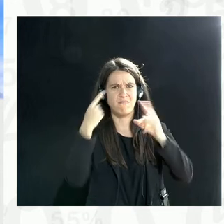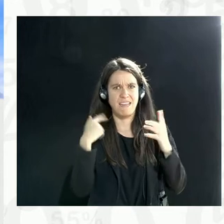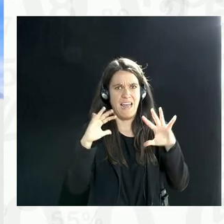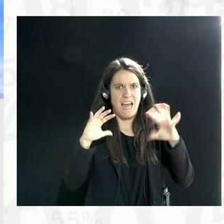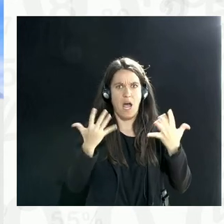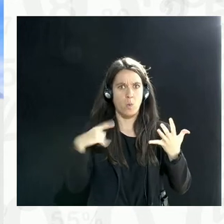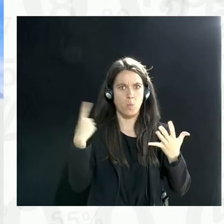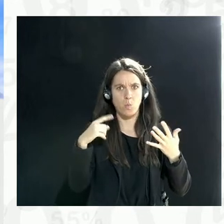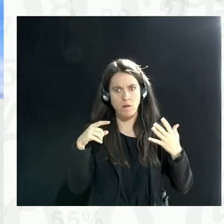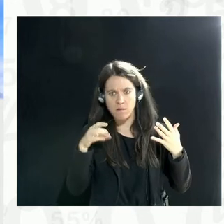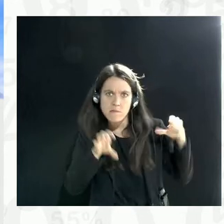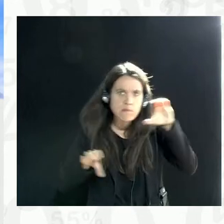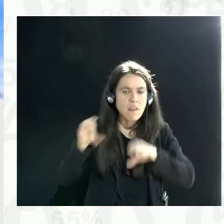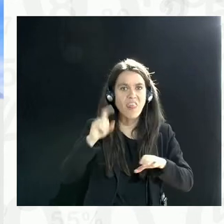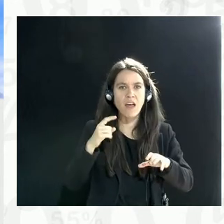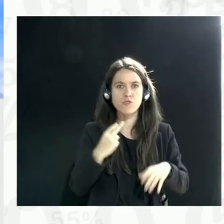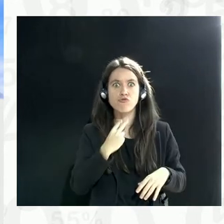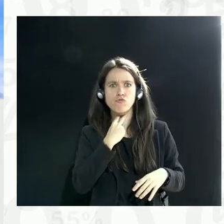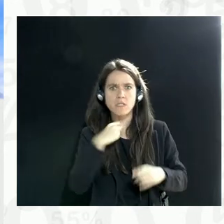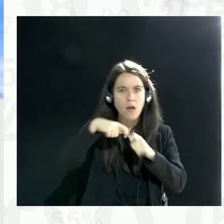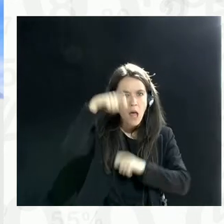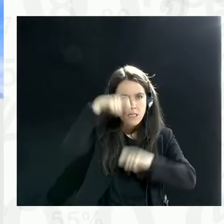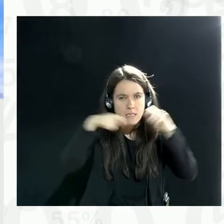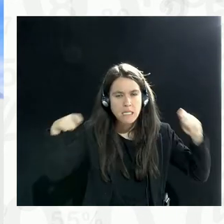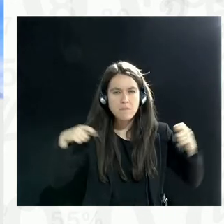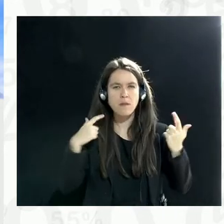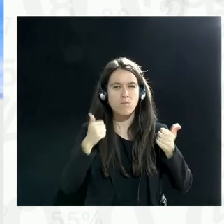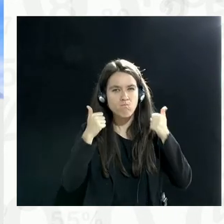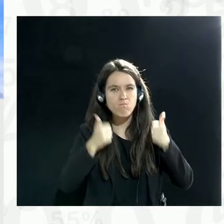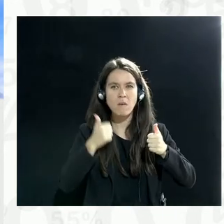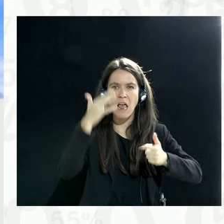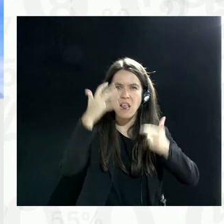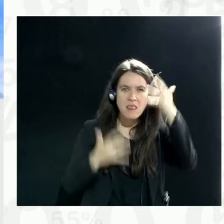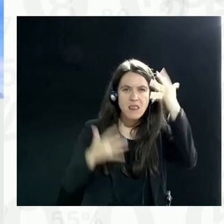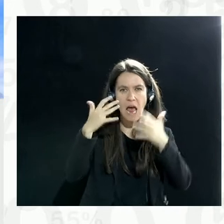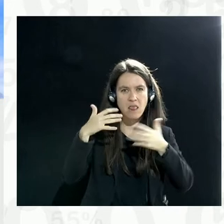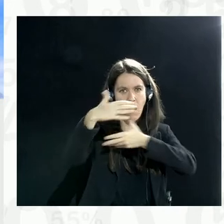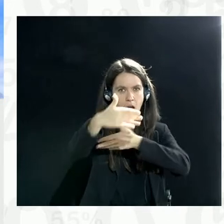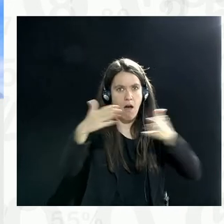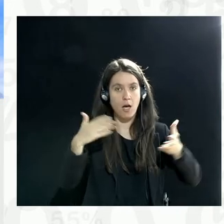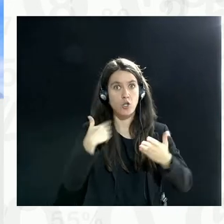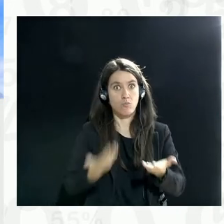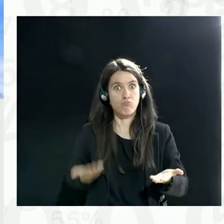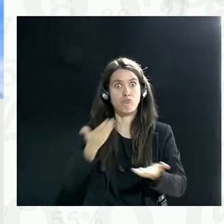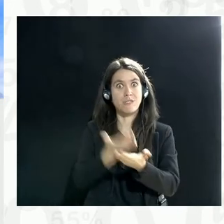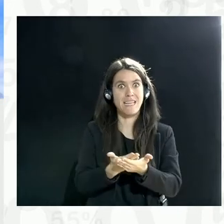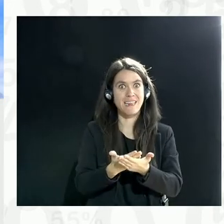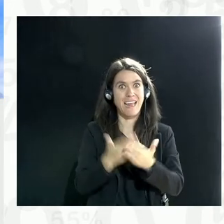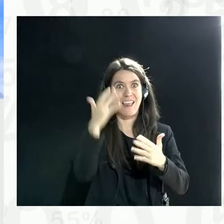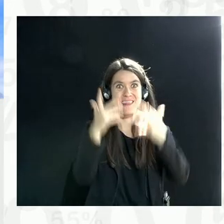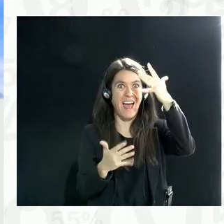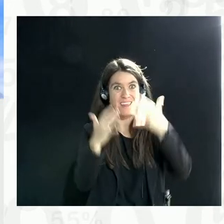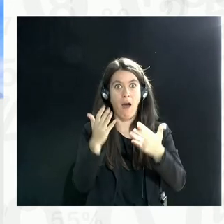assessment and all of this work to create a very clean data ecosystem? You present the data ecosystem, but it is not